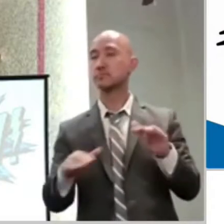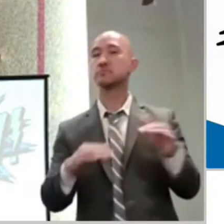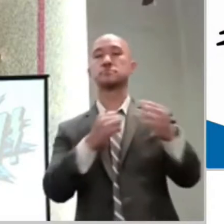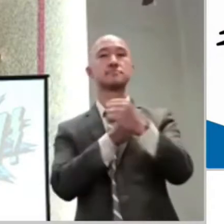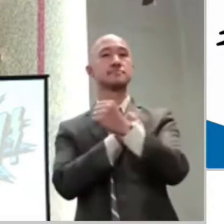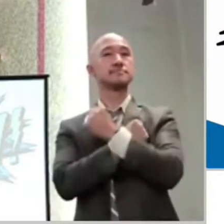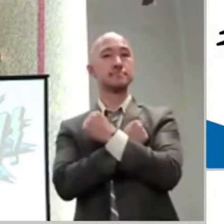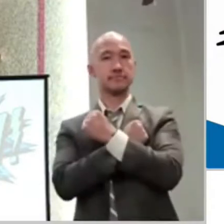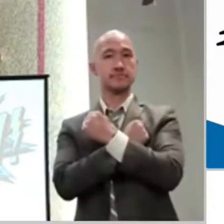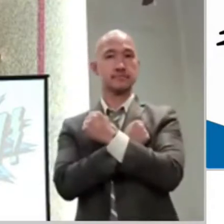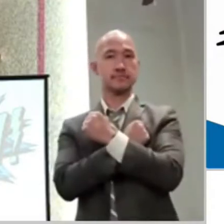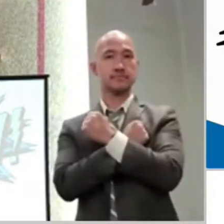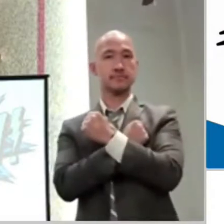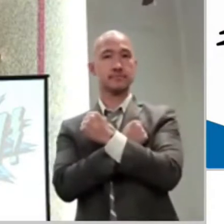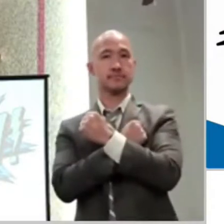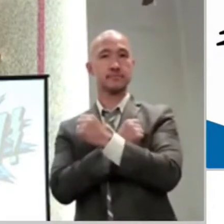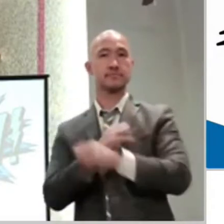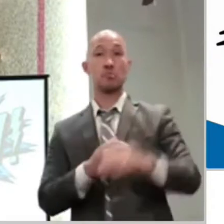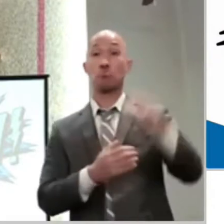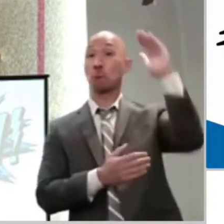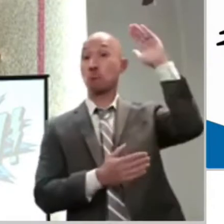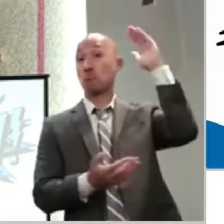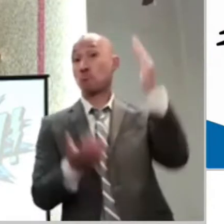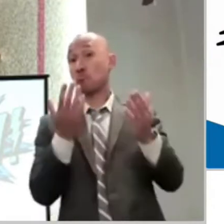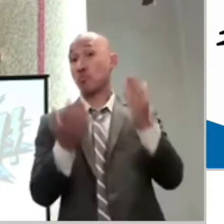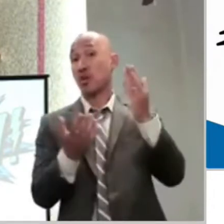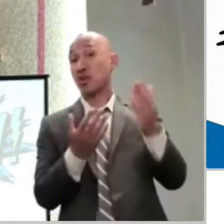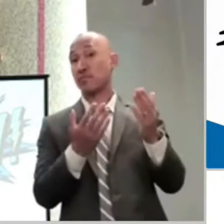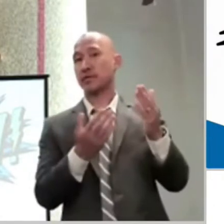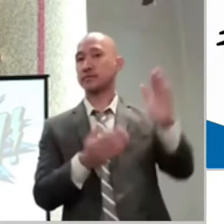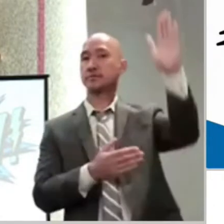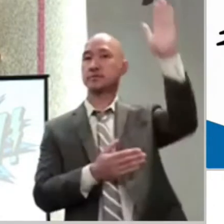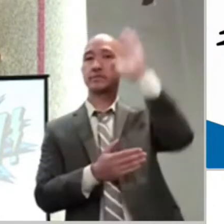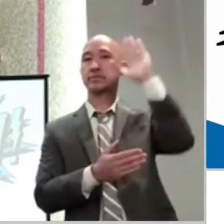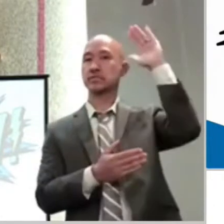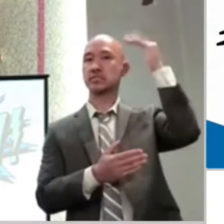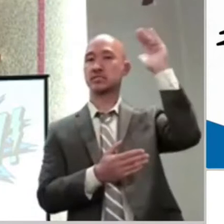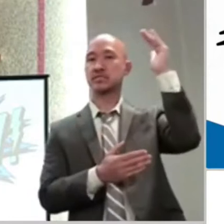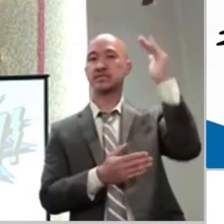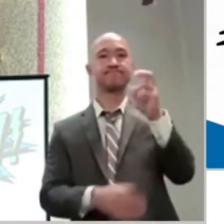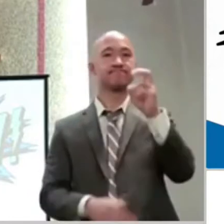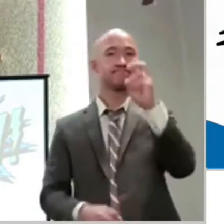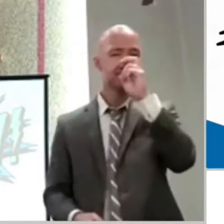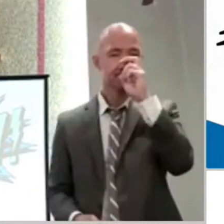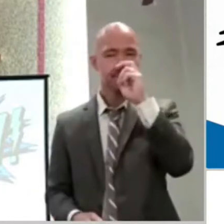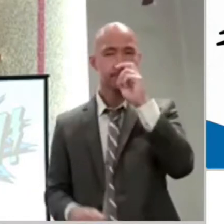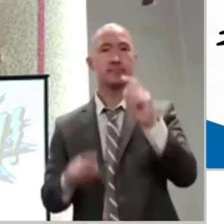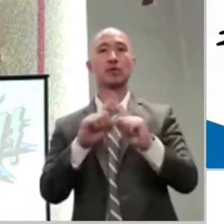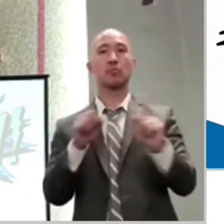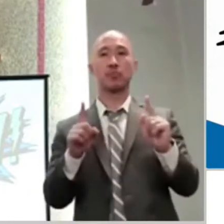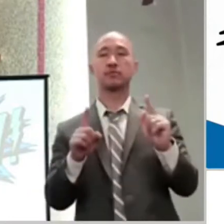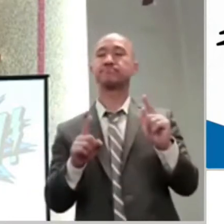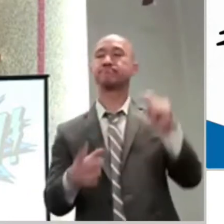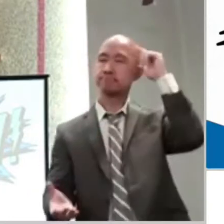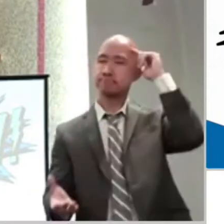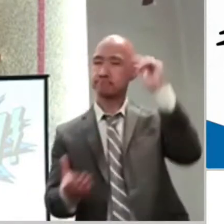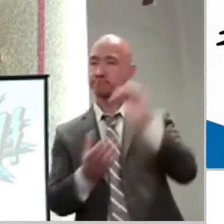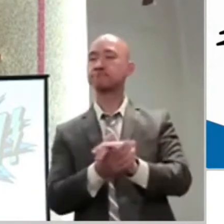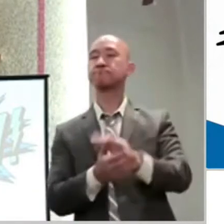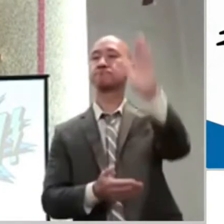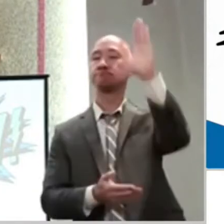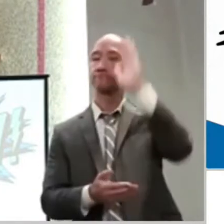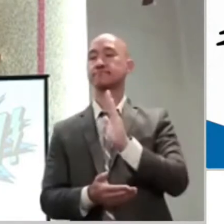But because you have faith in that person, you are believing and presuming that they have a good intent